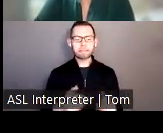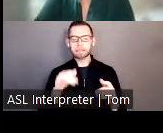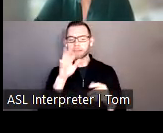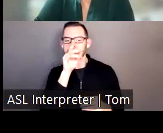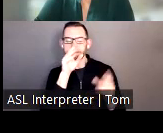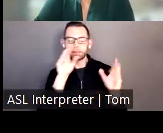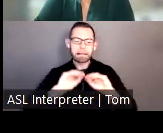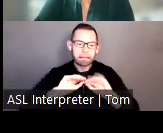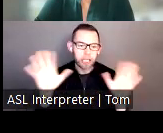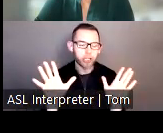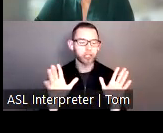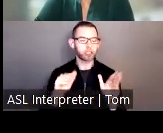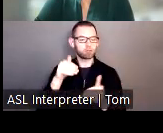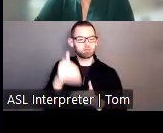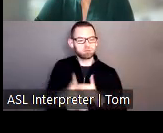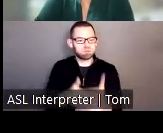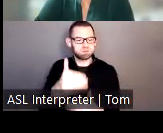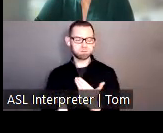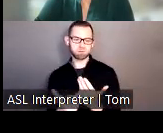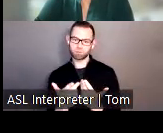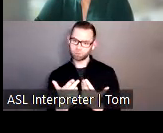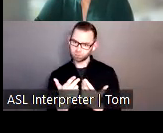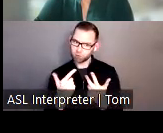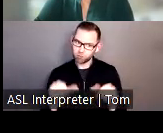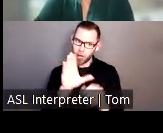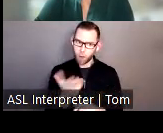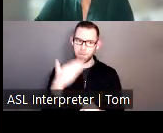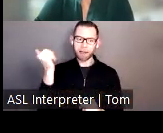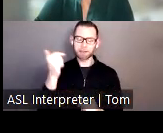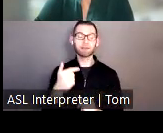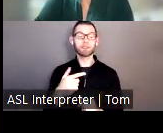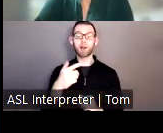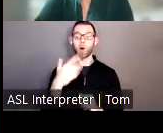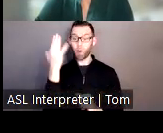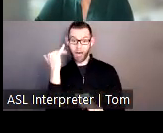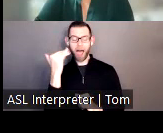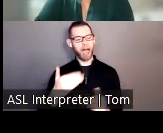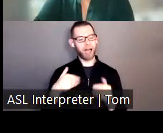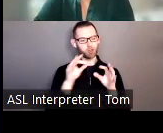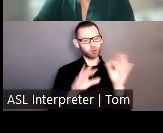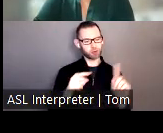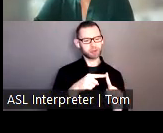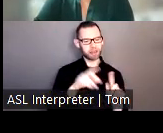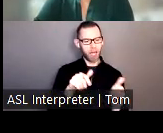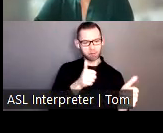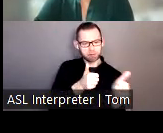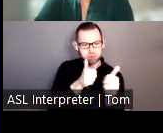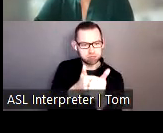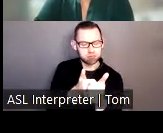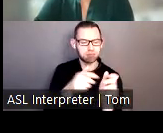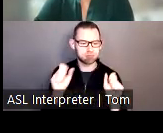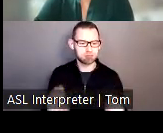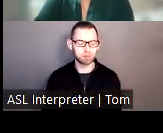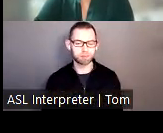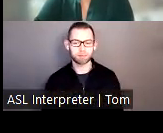as best you can to ensure an accurate interpretation. If participants comment in a language